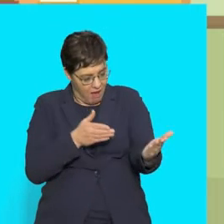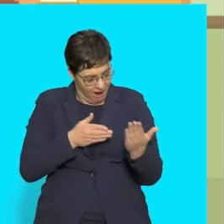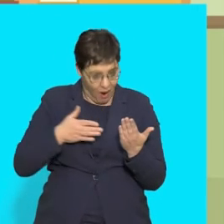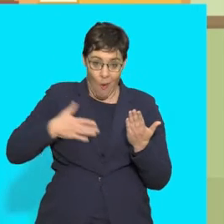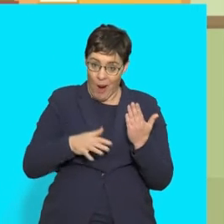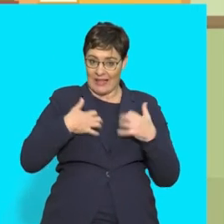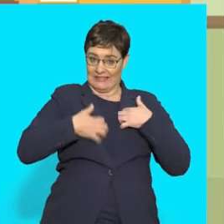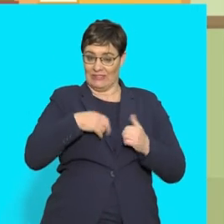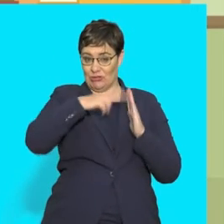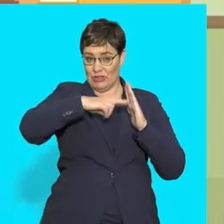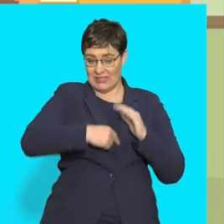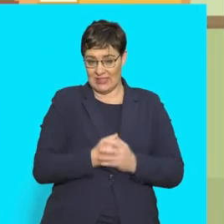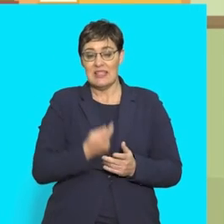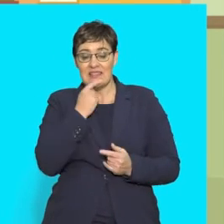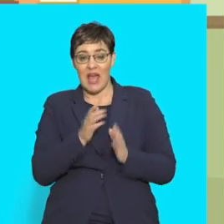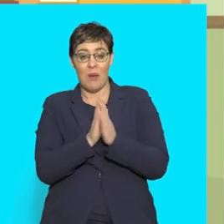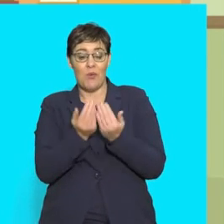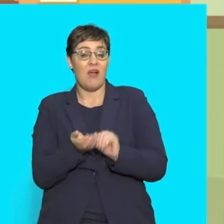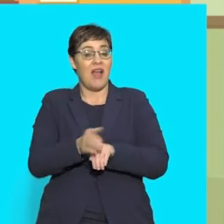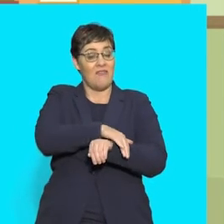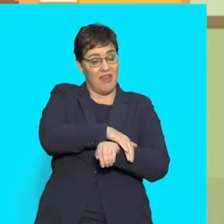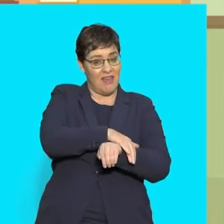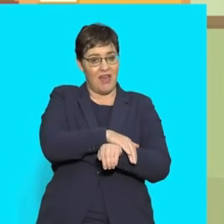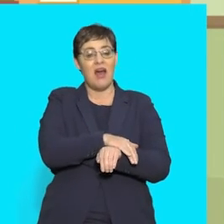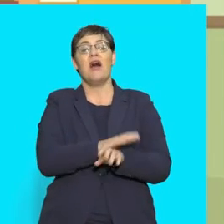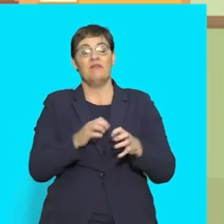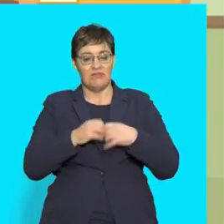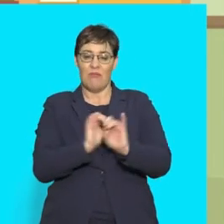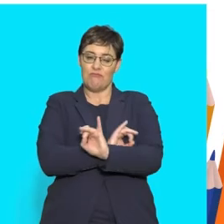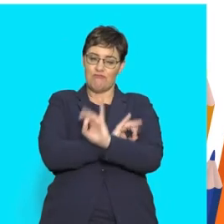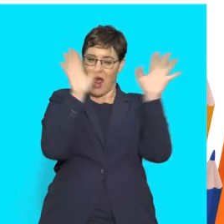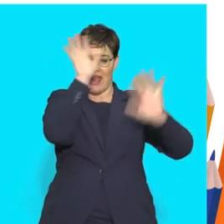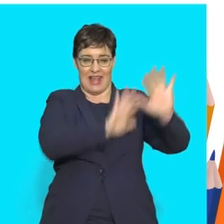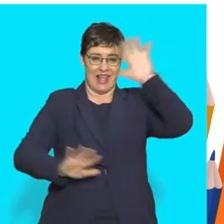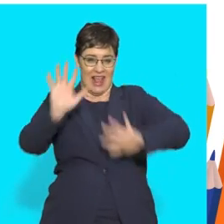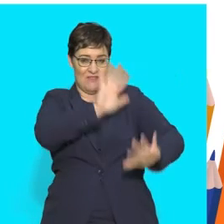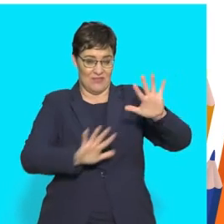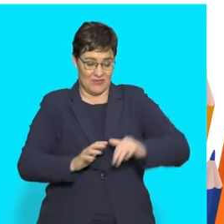the book. 14. the book cover was bright and colourful.